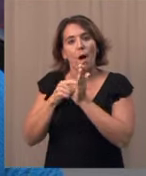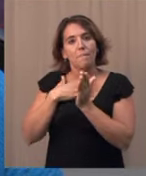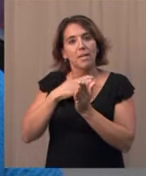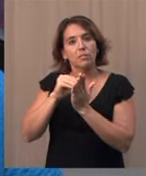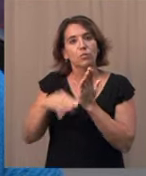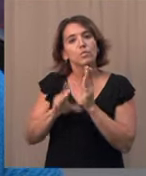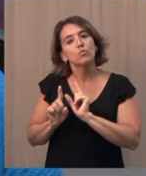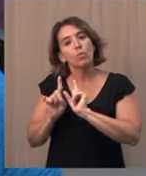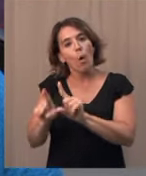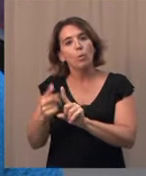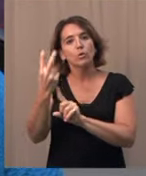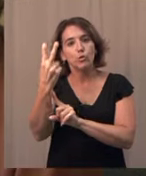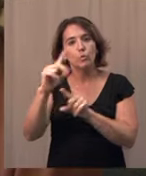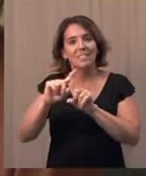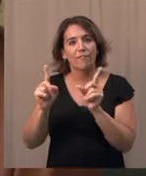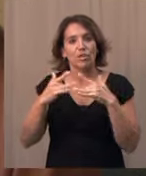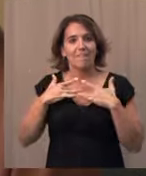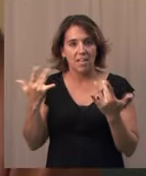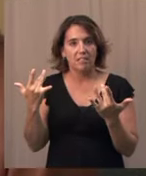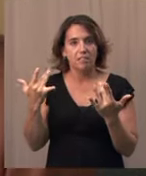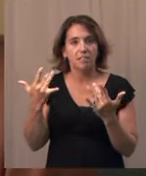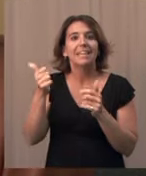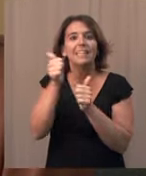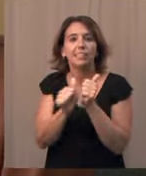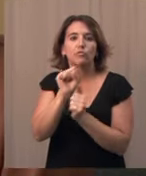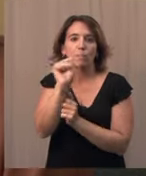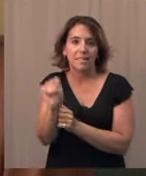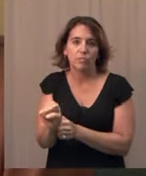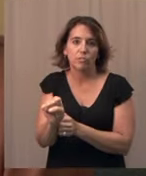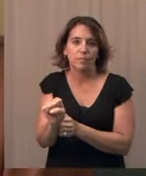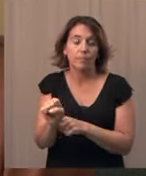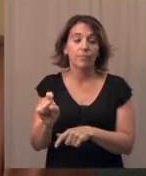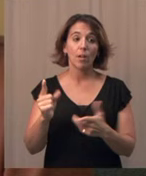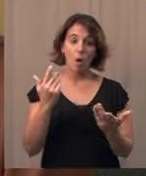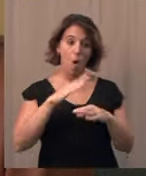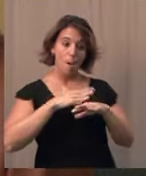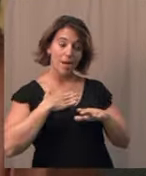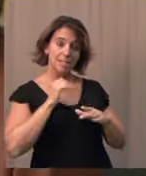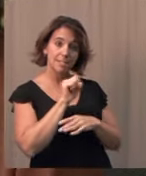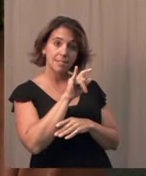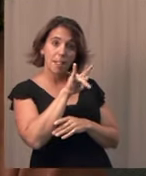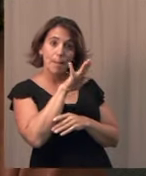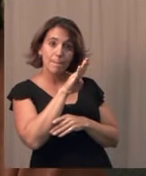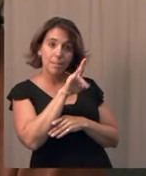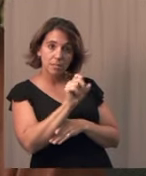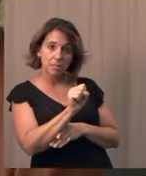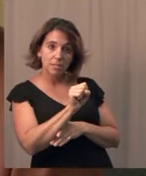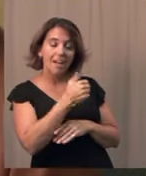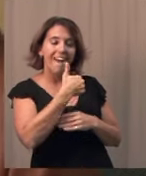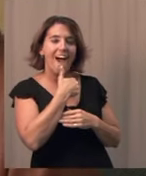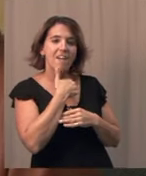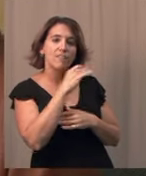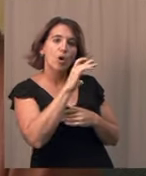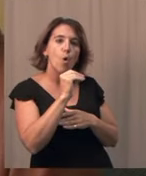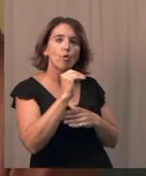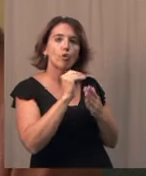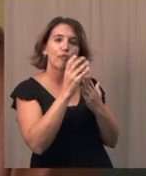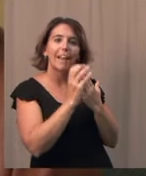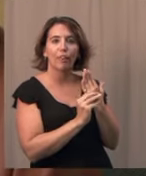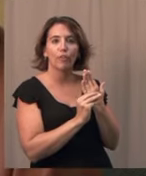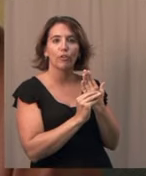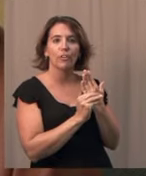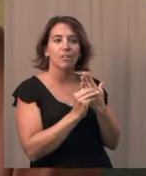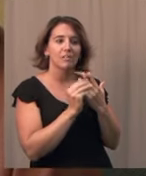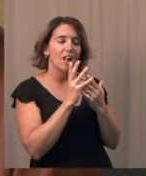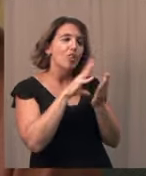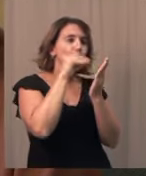on campus during the semester. I have co-curricular learning objectives on my syllabus. Even though any semester I may not know